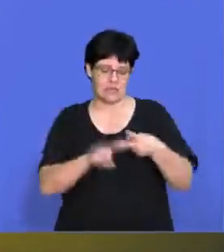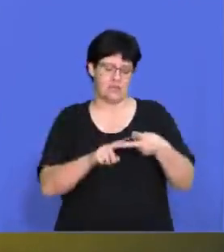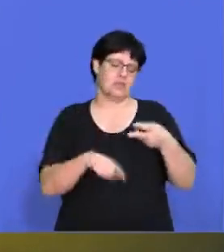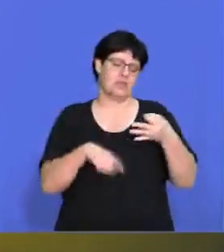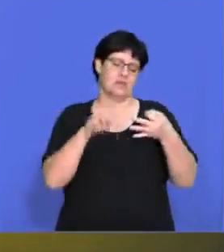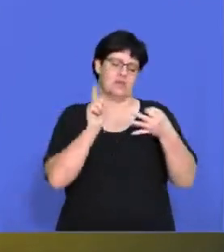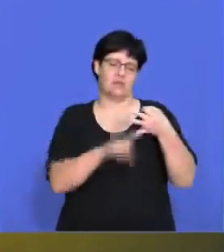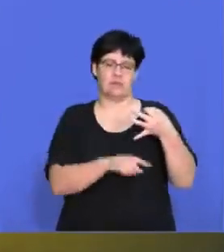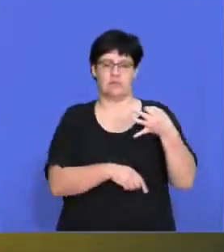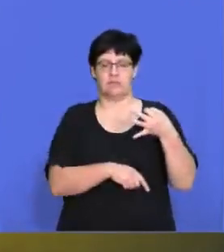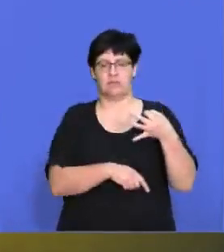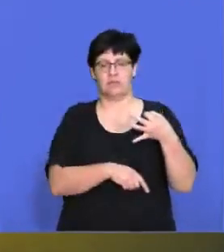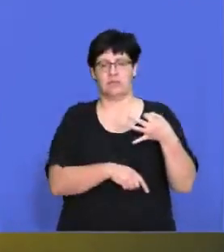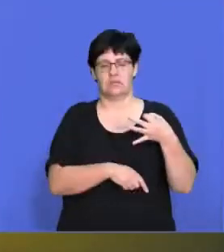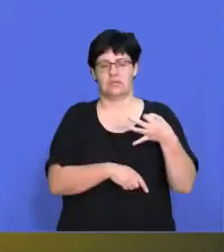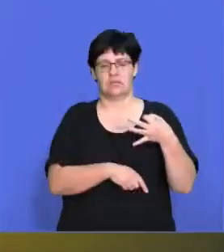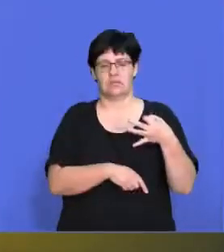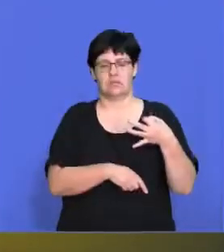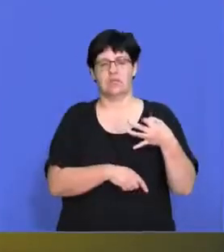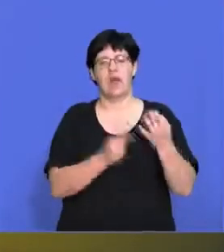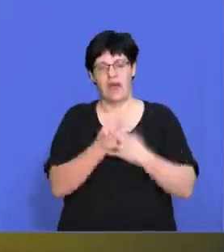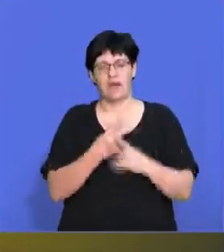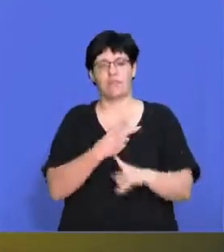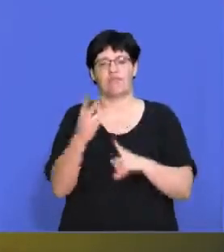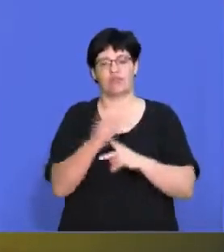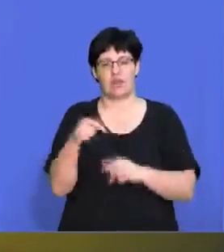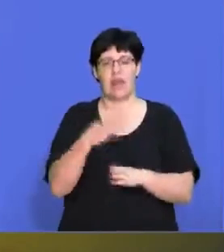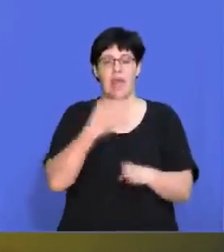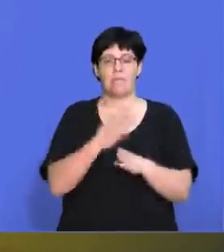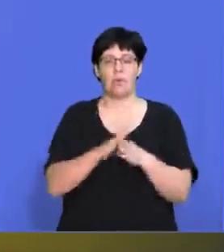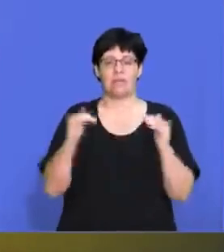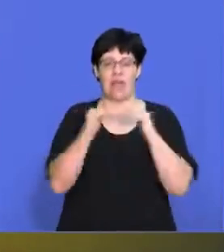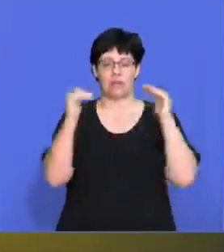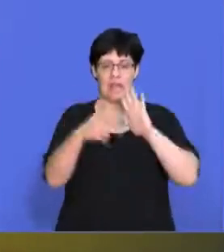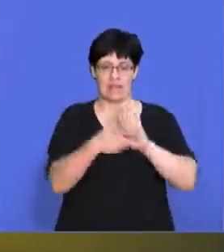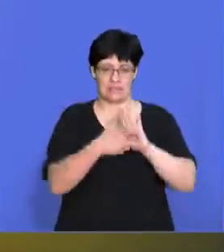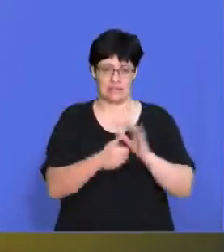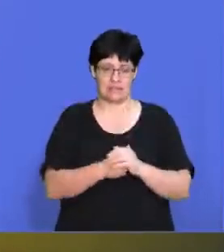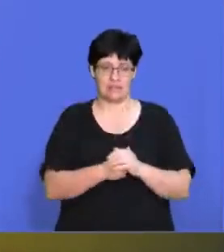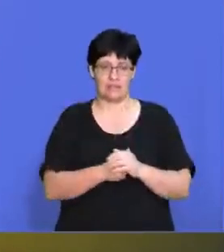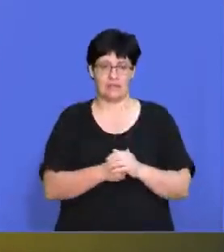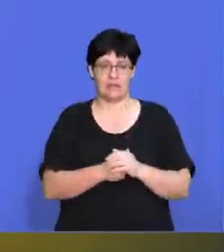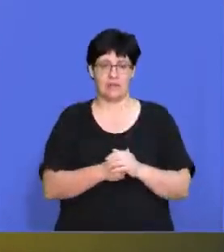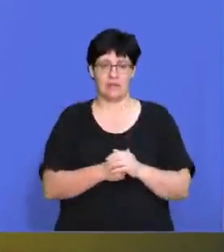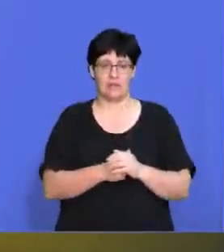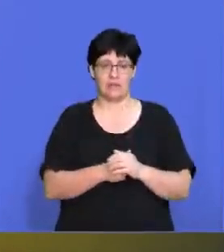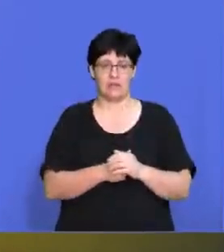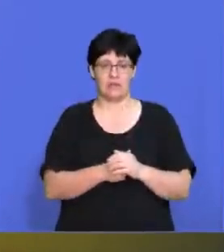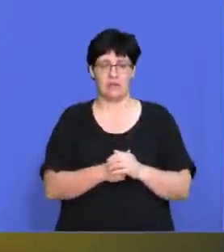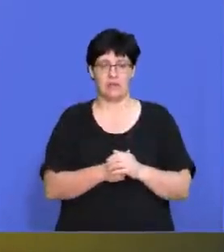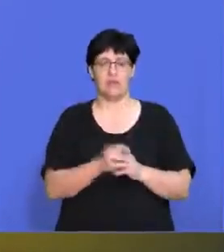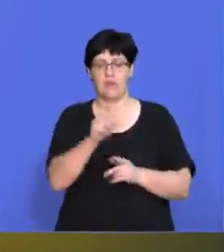racial breakup of the population? And there's a provision in the Employment Equity Act where